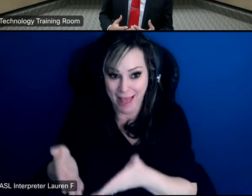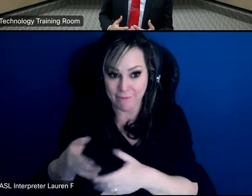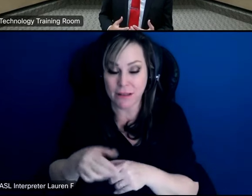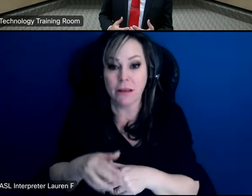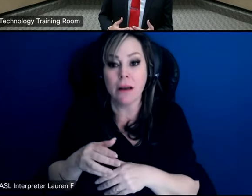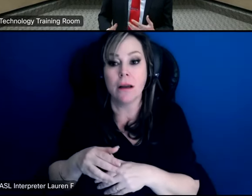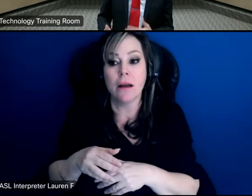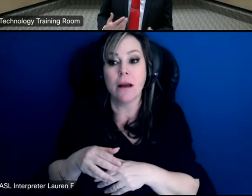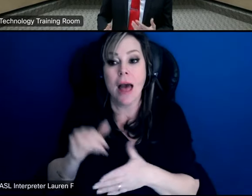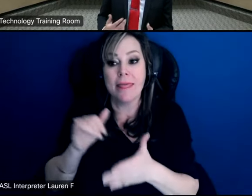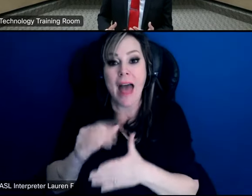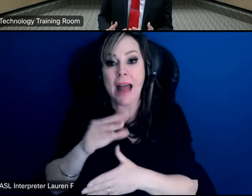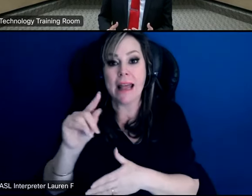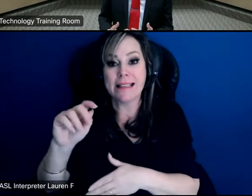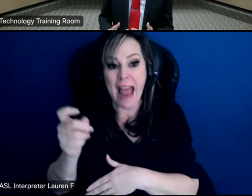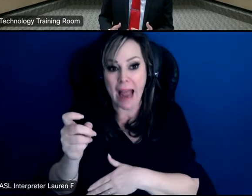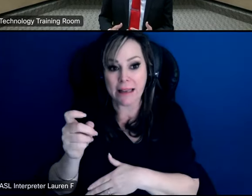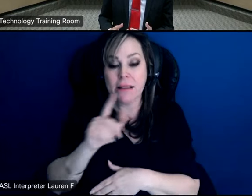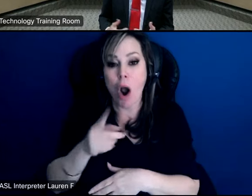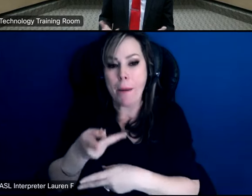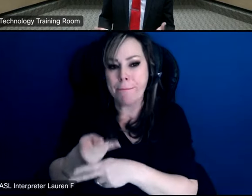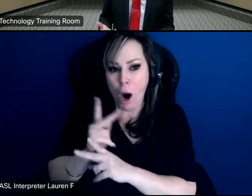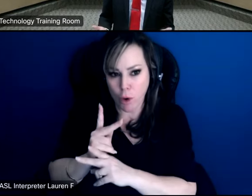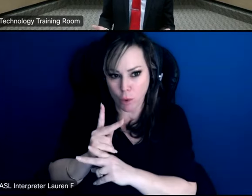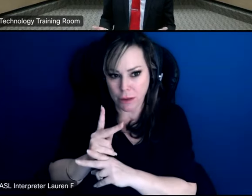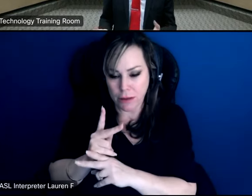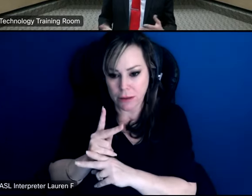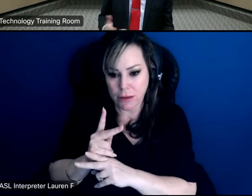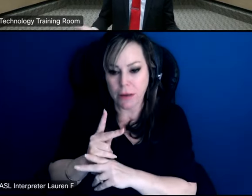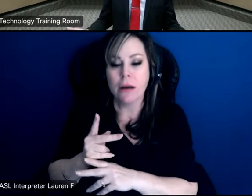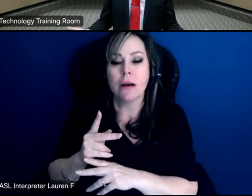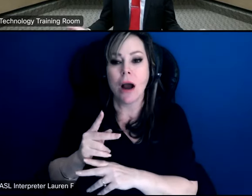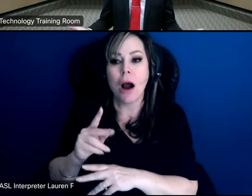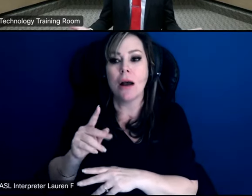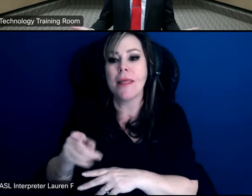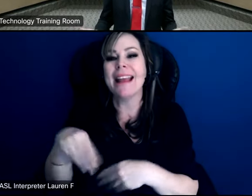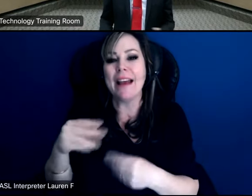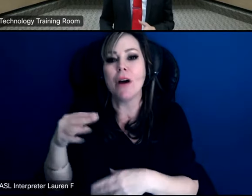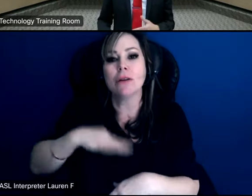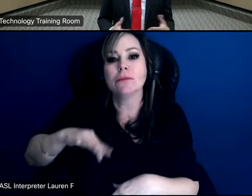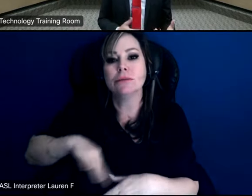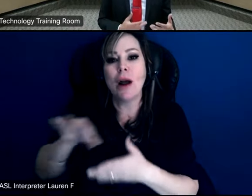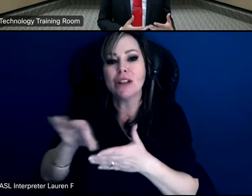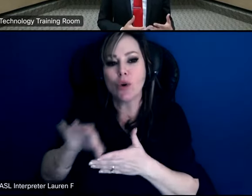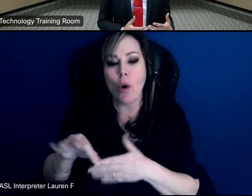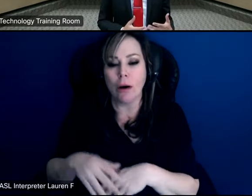impacts our our borrowing rating so think about your credit rating school districts have a credit rating also so if we have a good fund